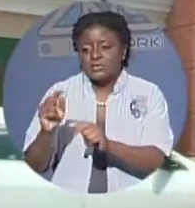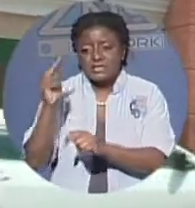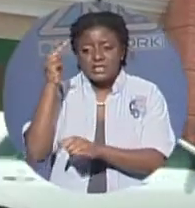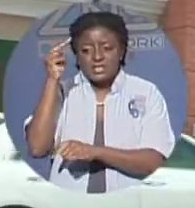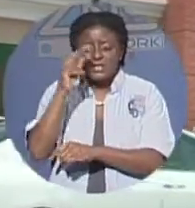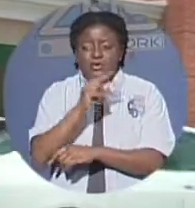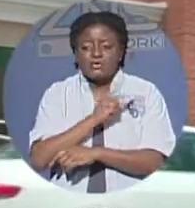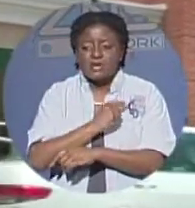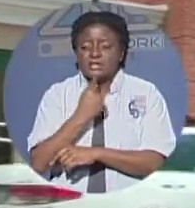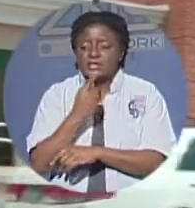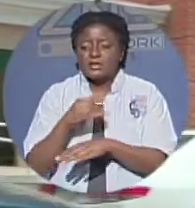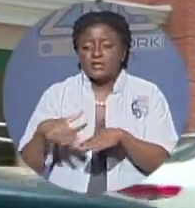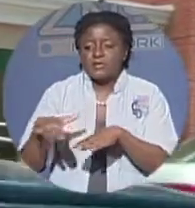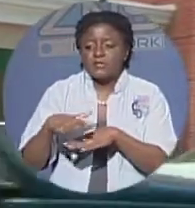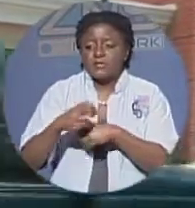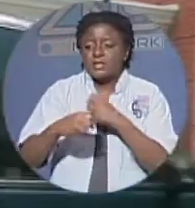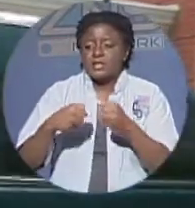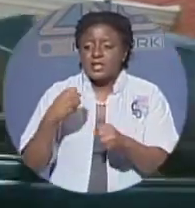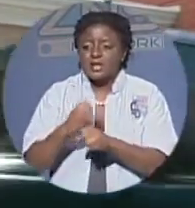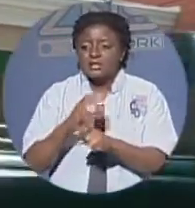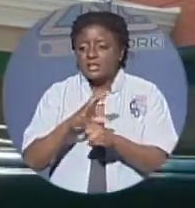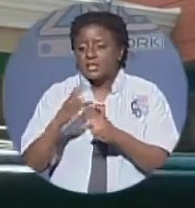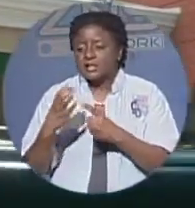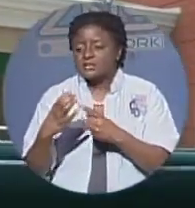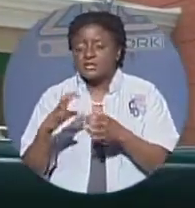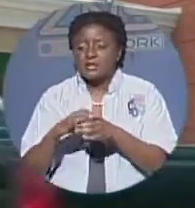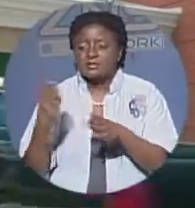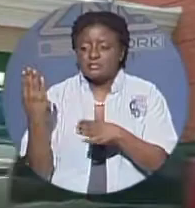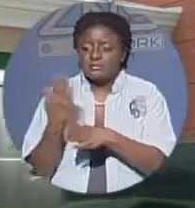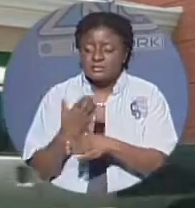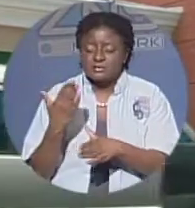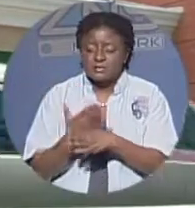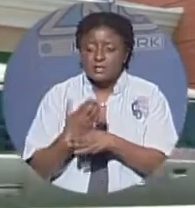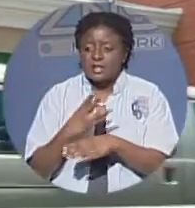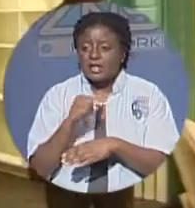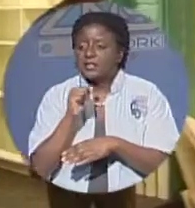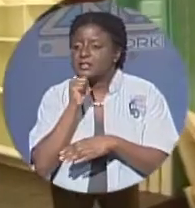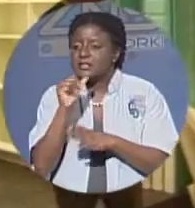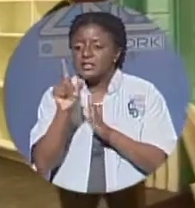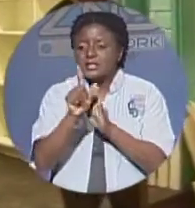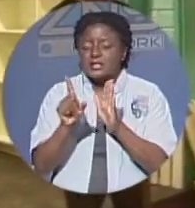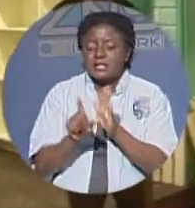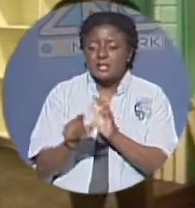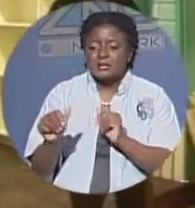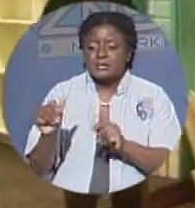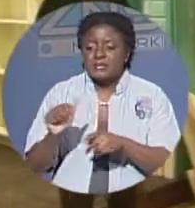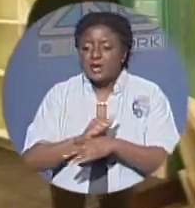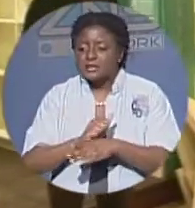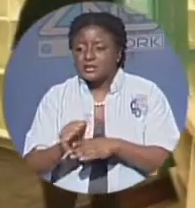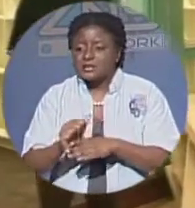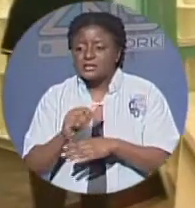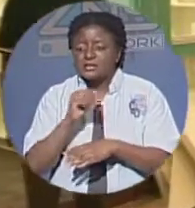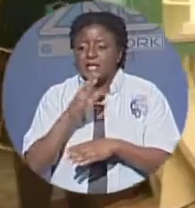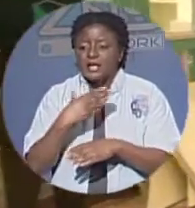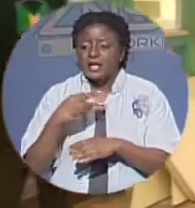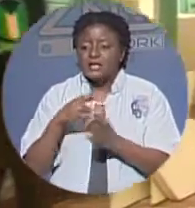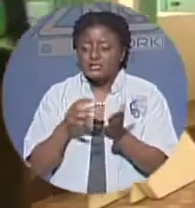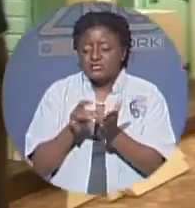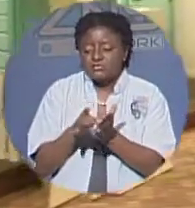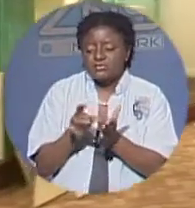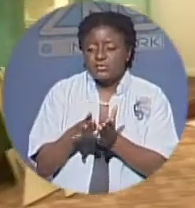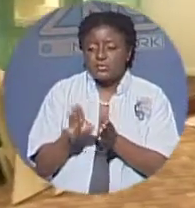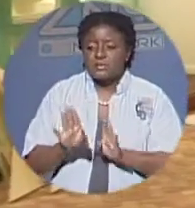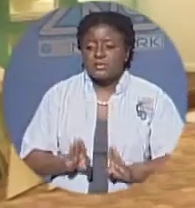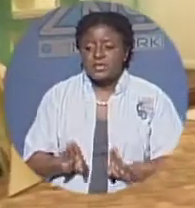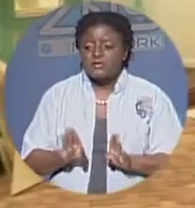grant said over the years a culture of harassment illegal practices and disorderly behavior have taken over the market and